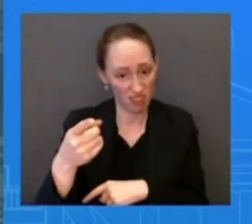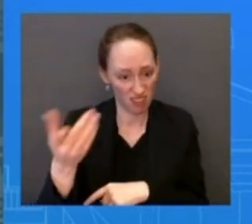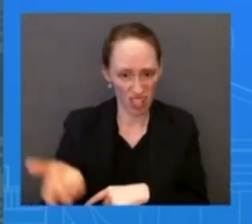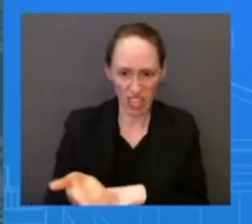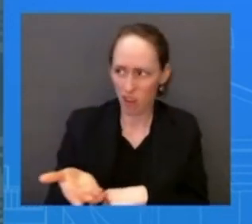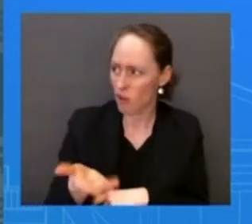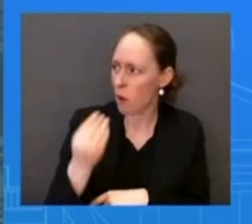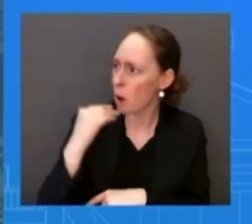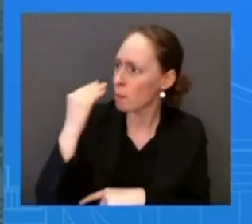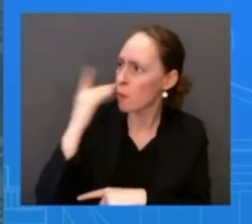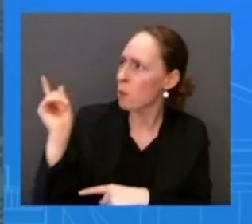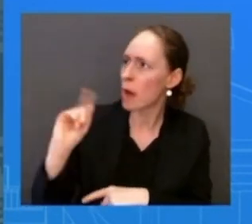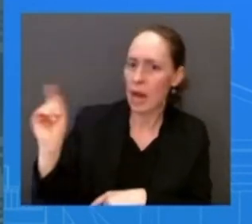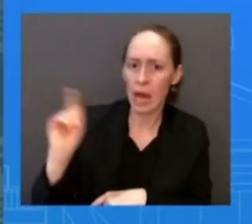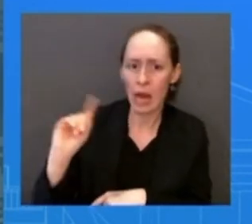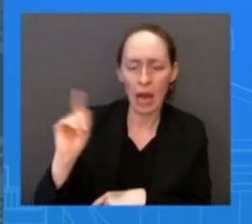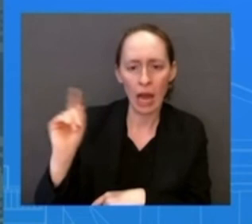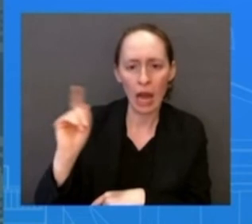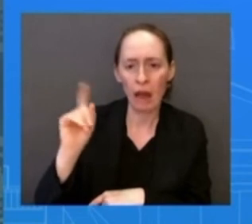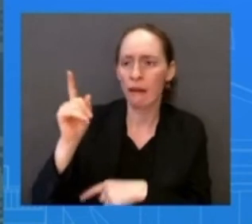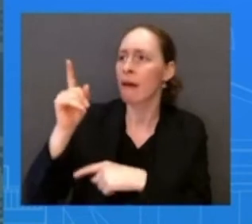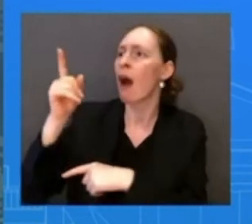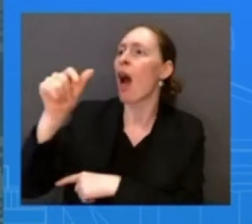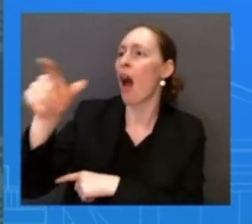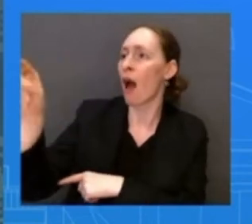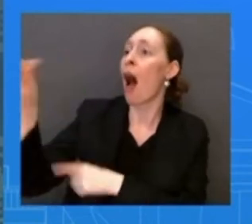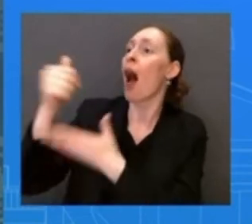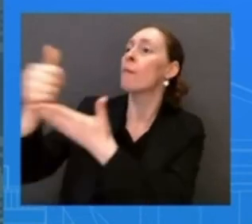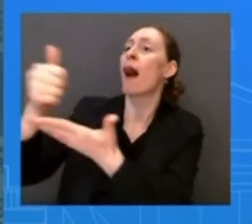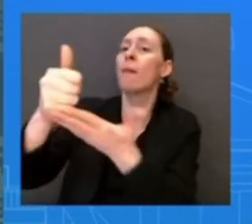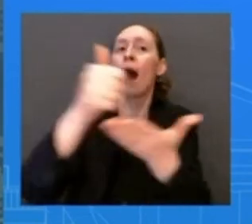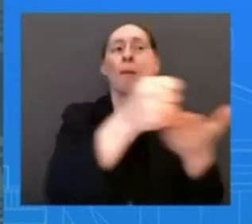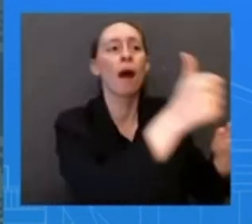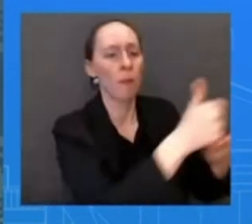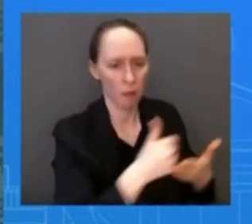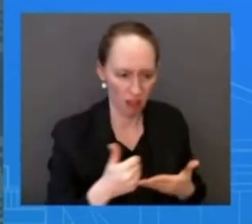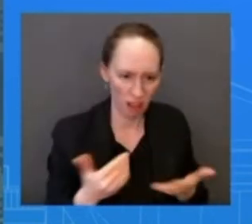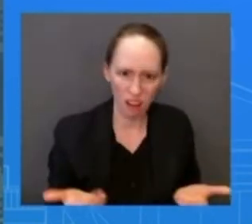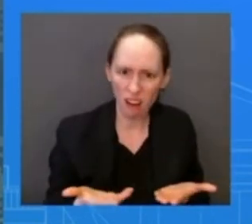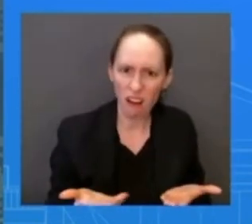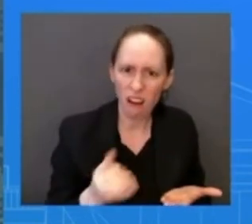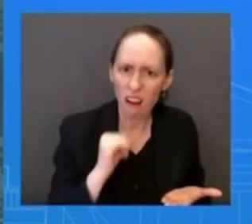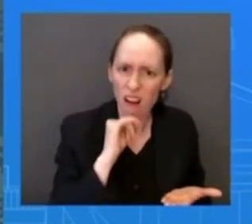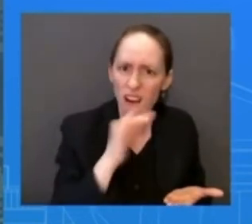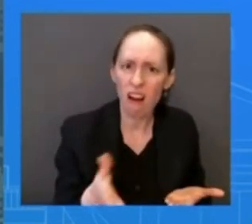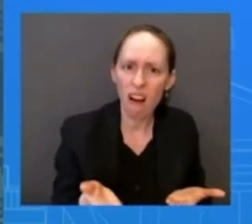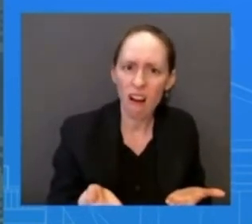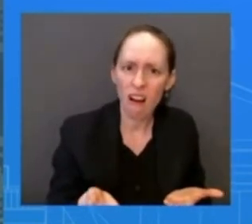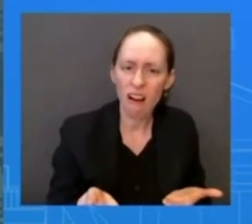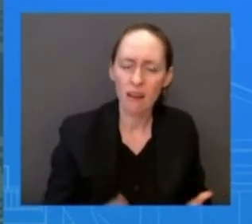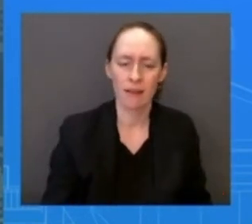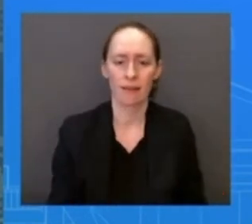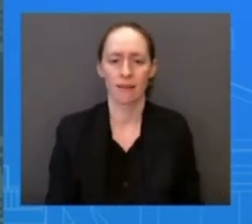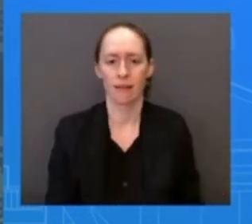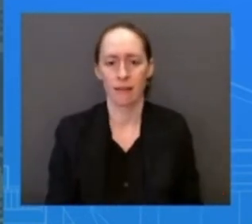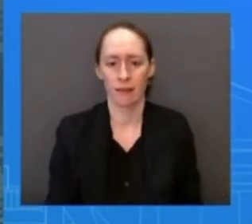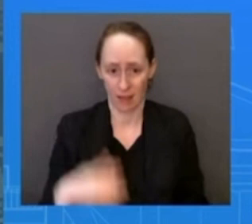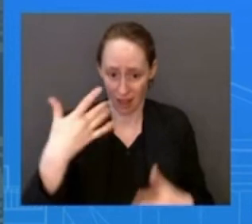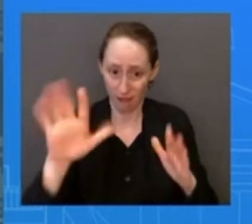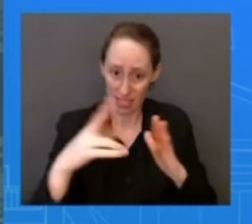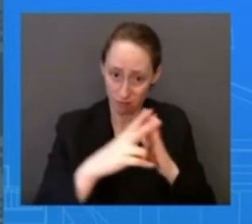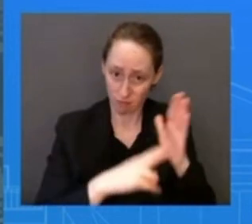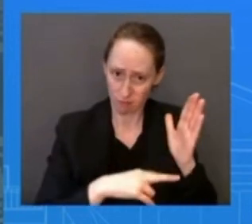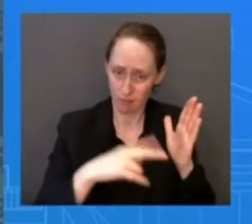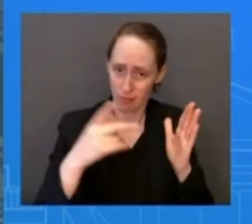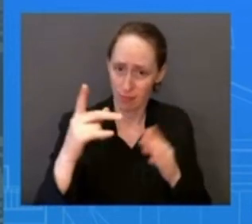I mean, the Inflation Reduction Act does just that. Inflation Reduction Act actually helps lower